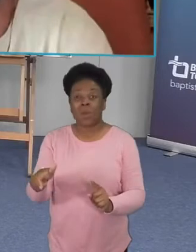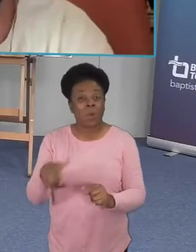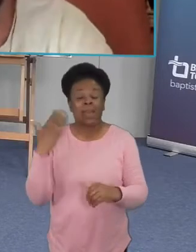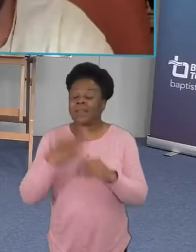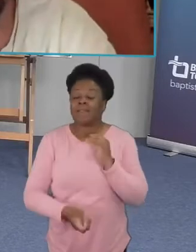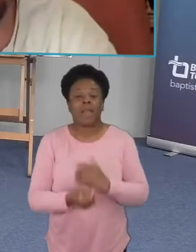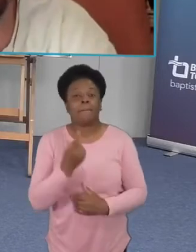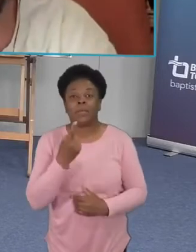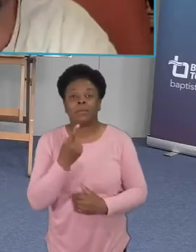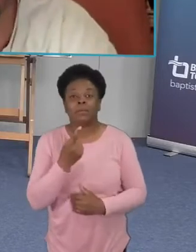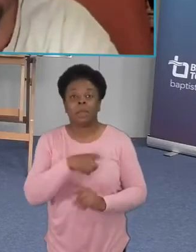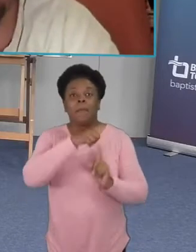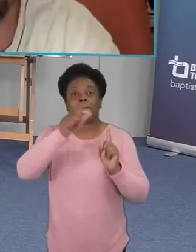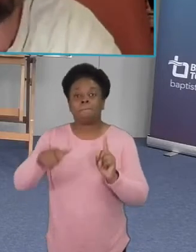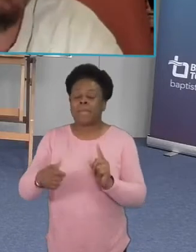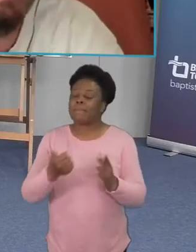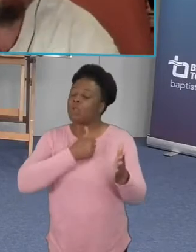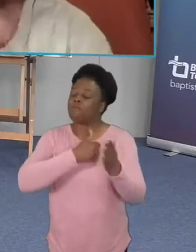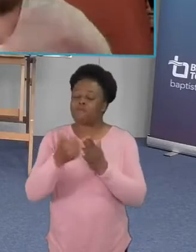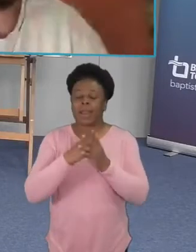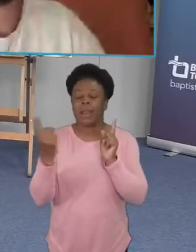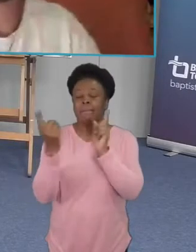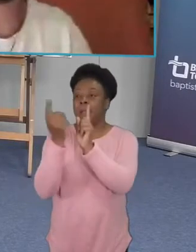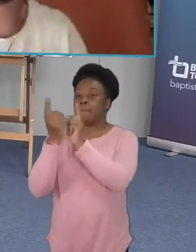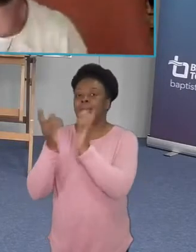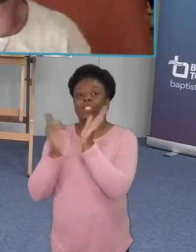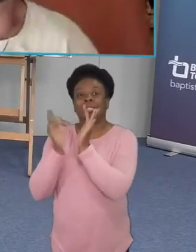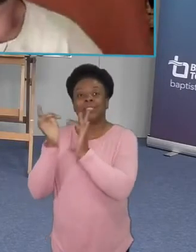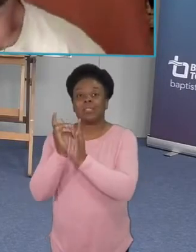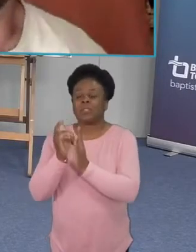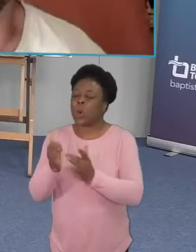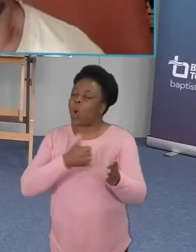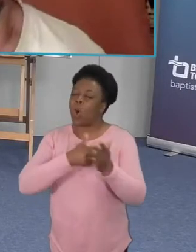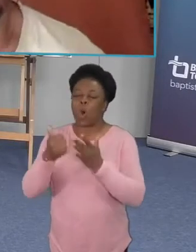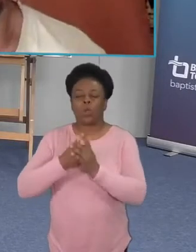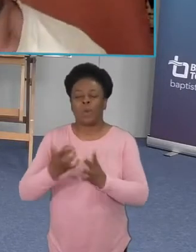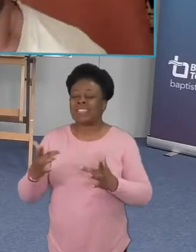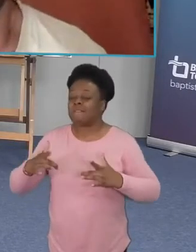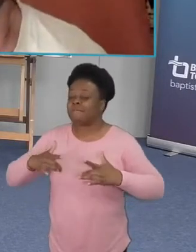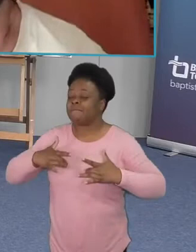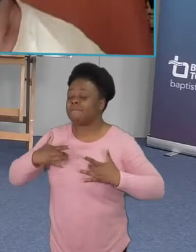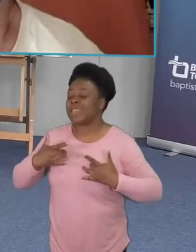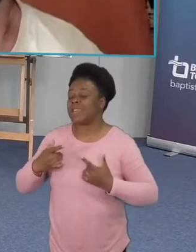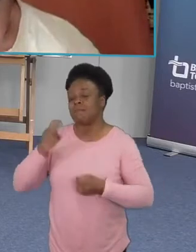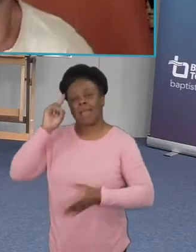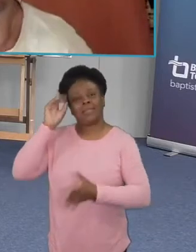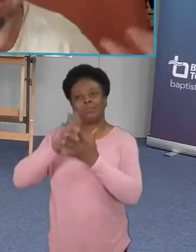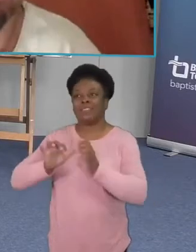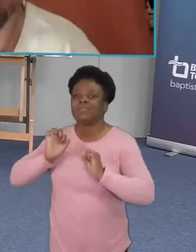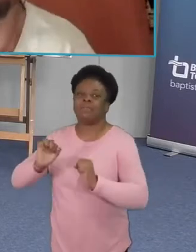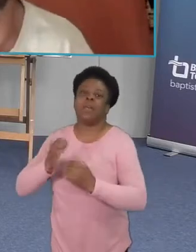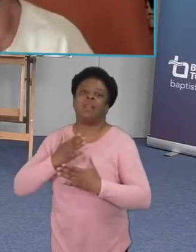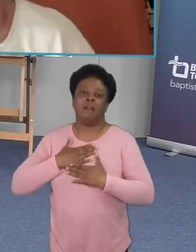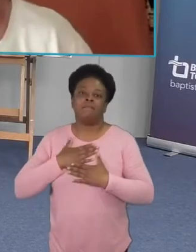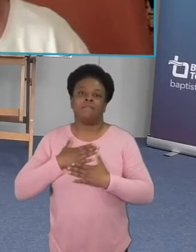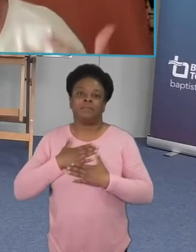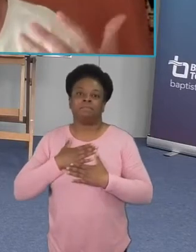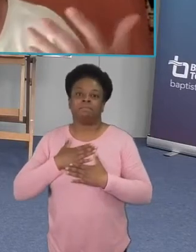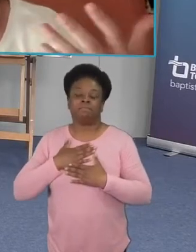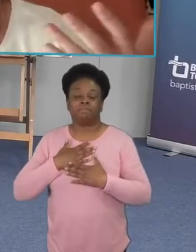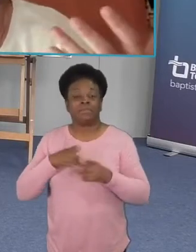love and compassion now having said that i think that you know when it comes to things like ordination